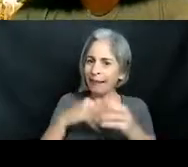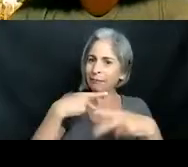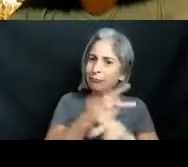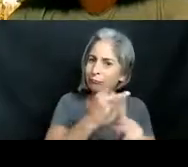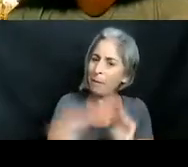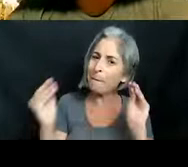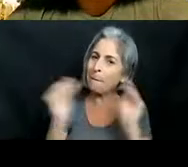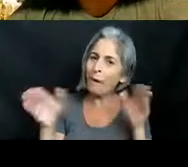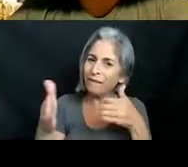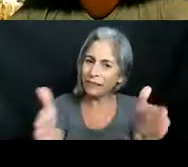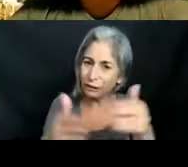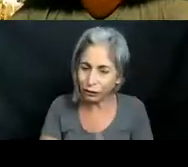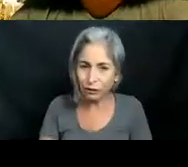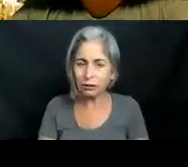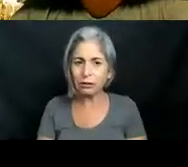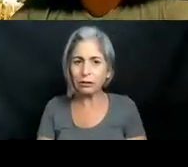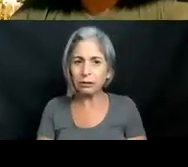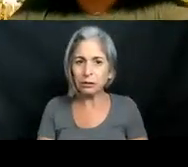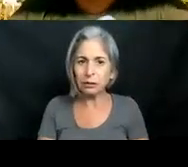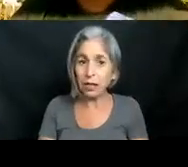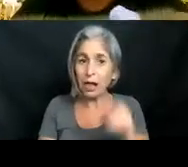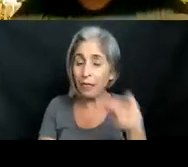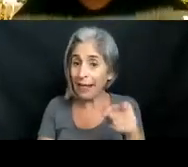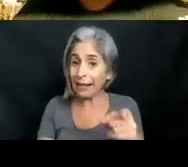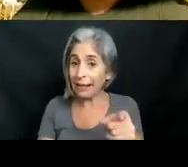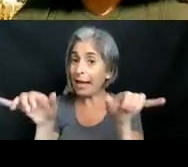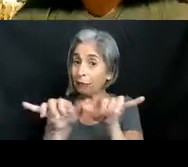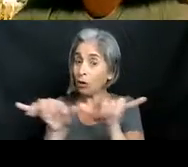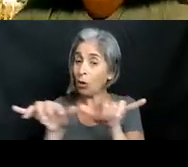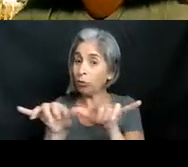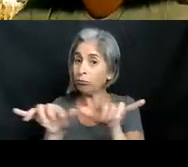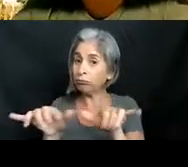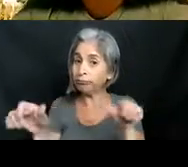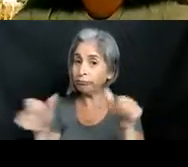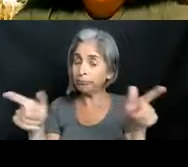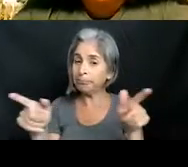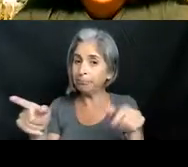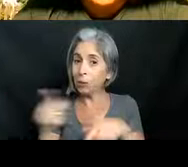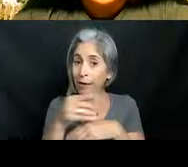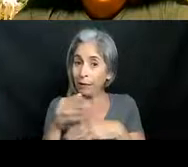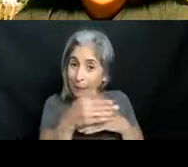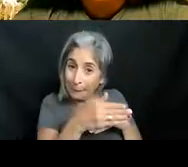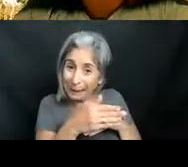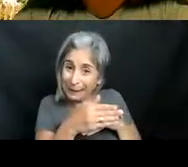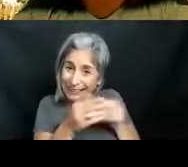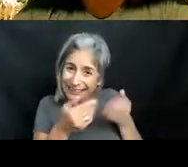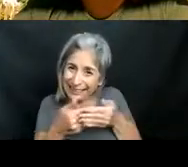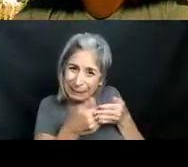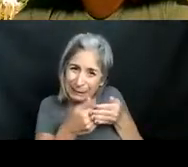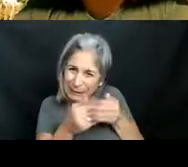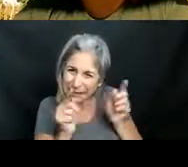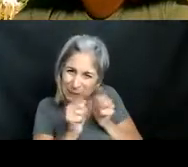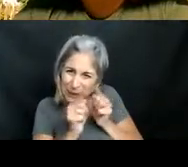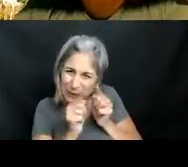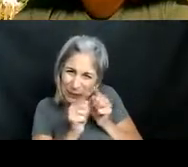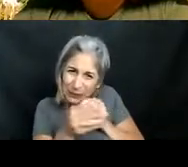So lionfish can grow to quite a big length. We have a baby lionfish over here on the right, the smallest